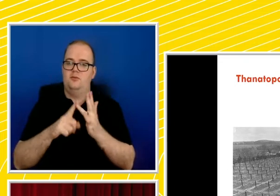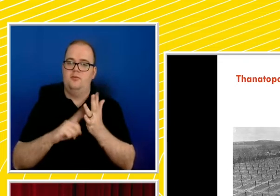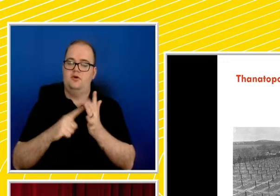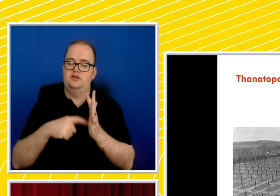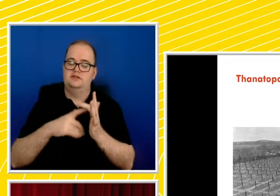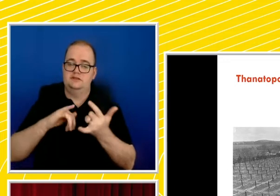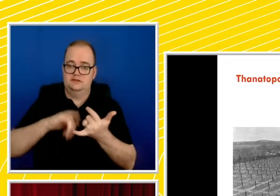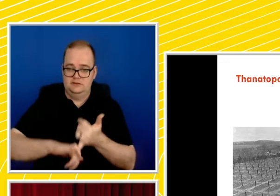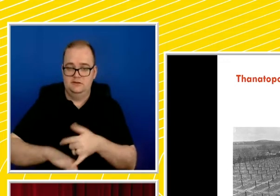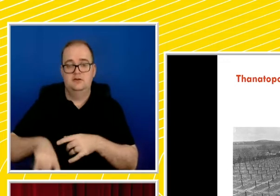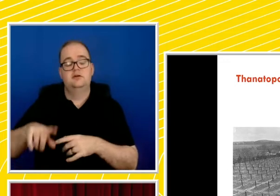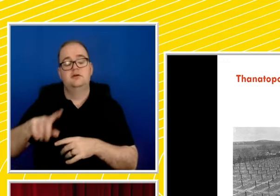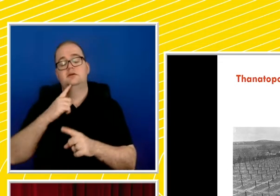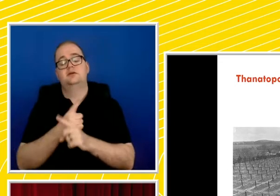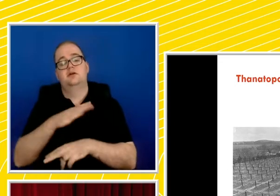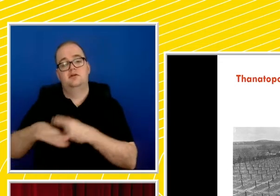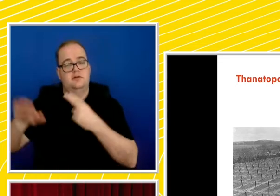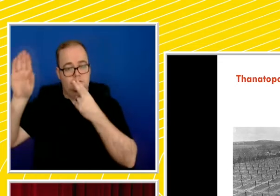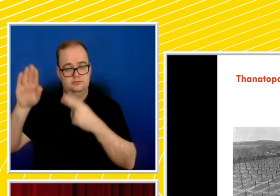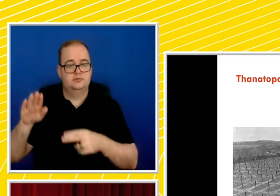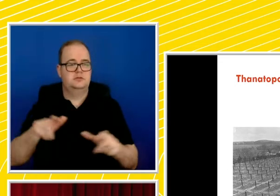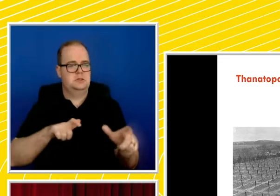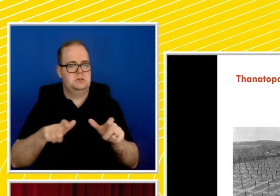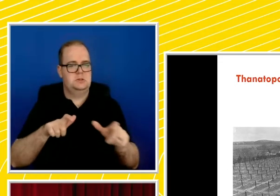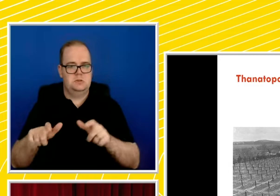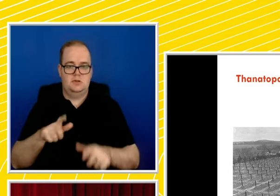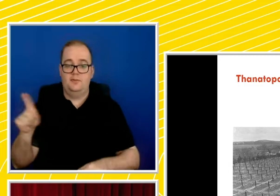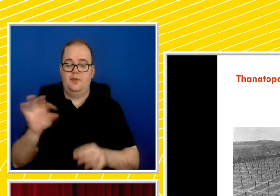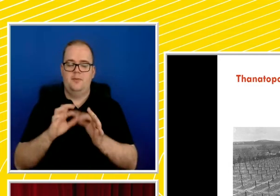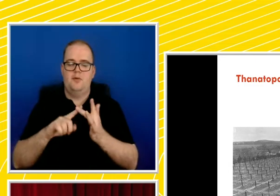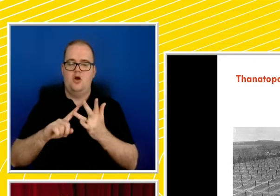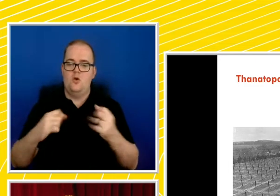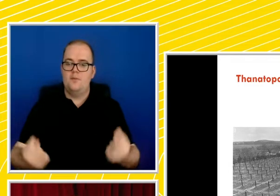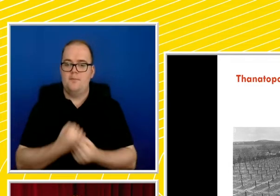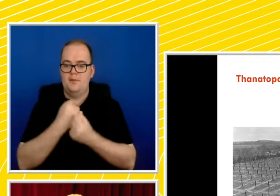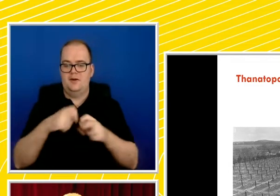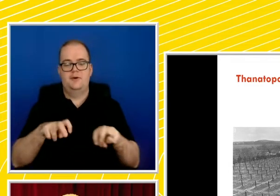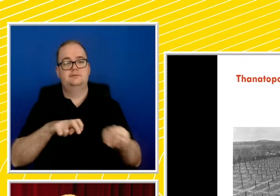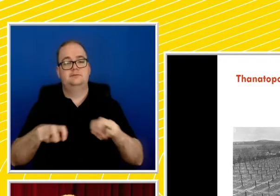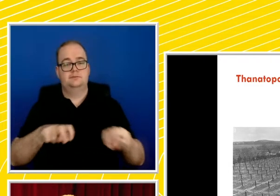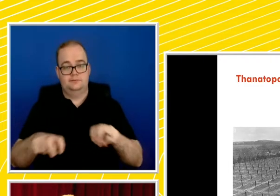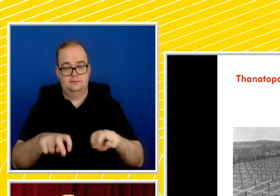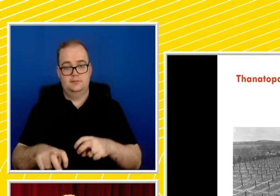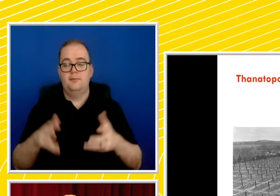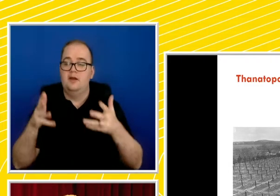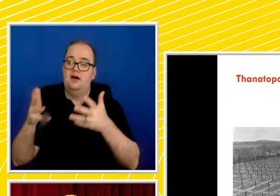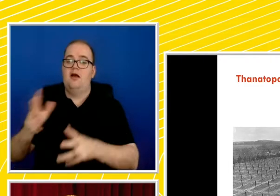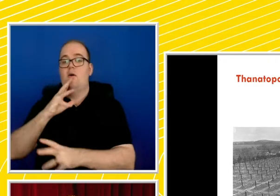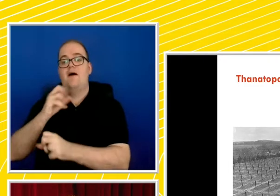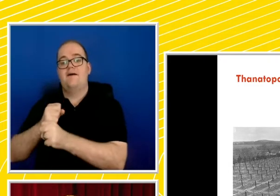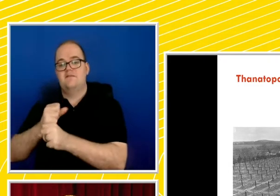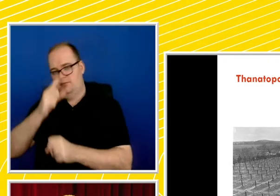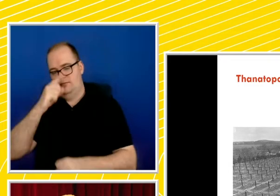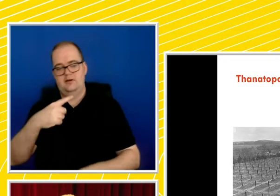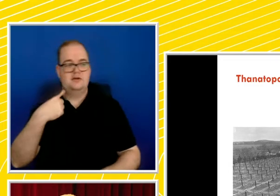as the logical extension of biopower through the revisitation of the right of the sovereign to kill, an exercise of